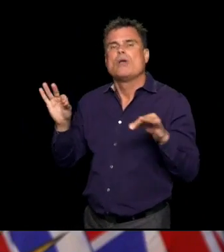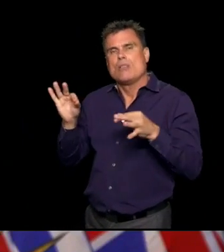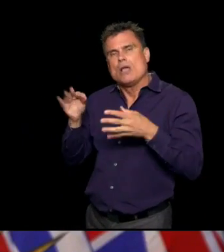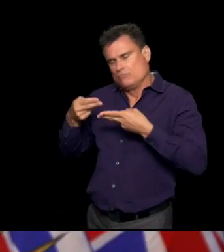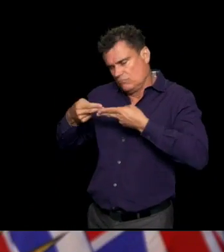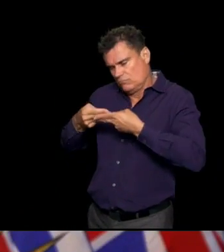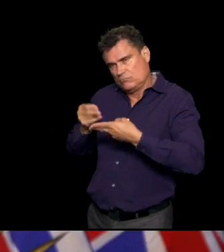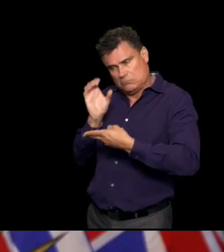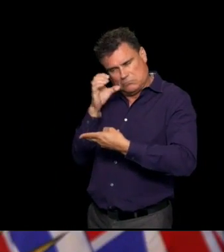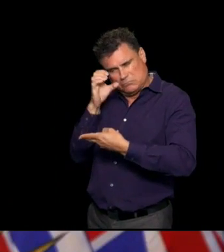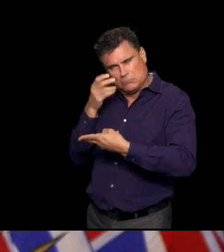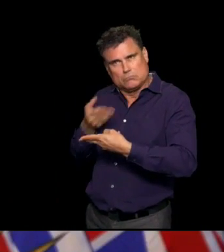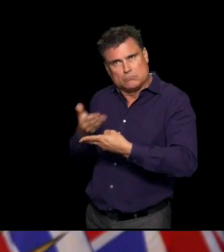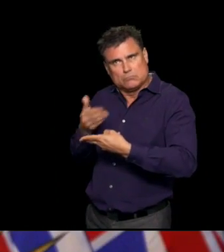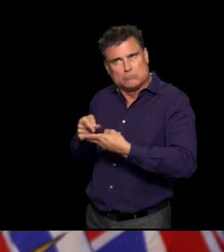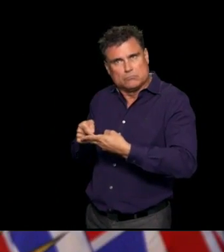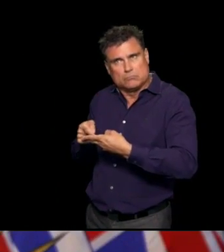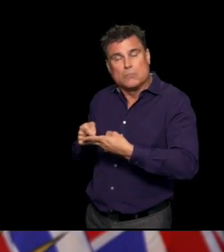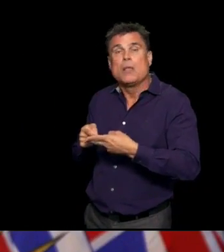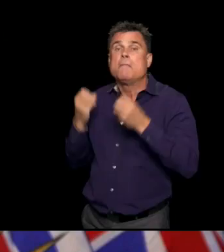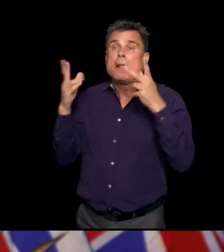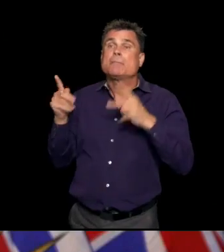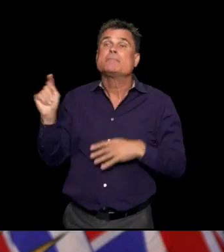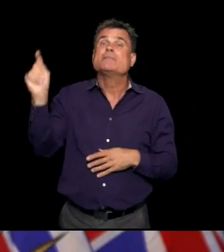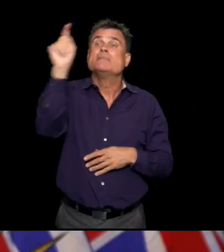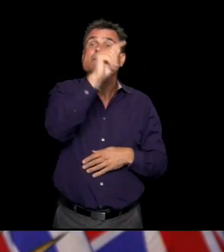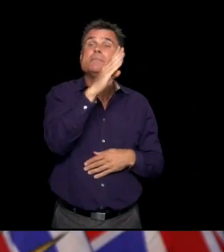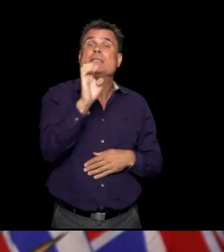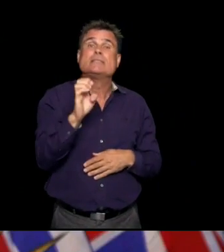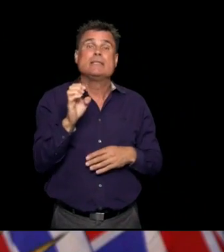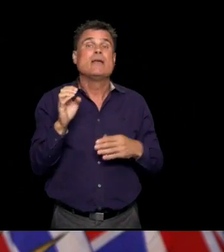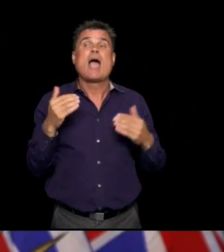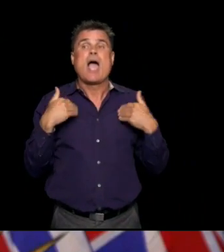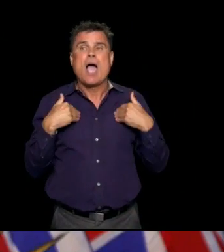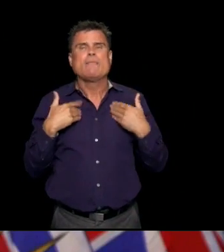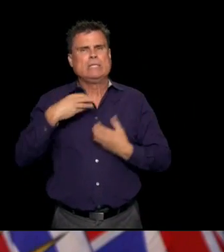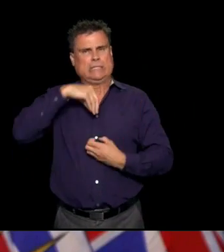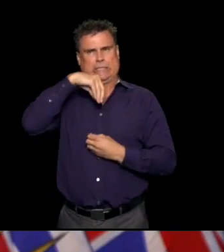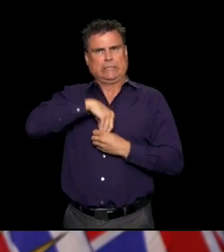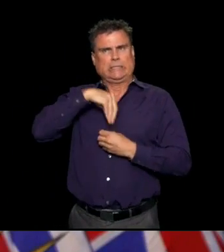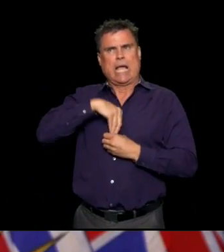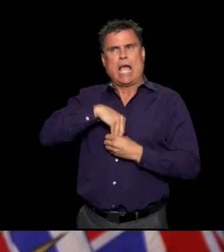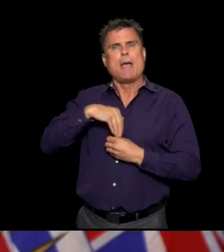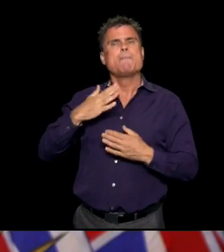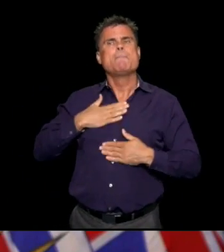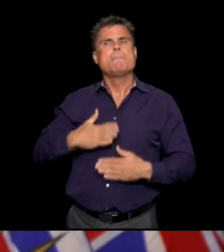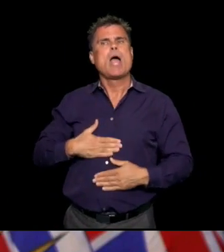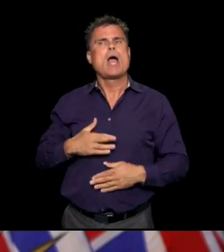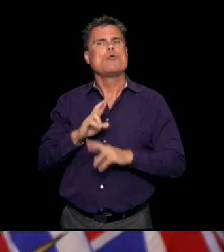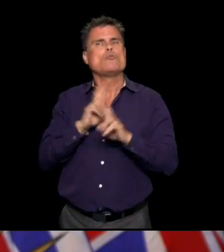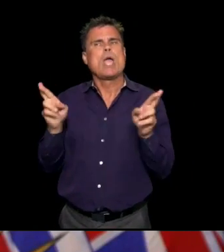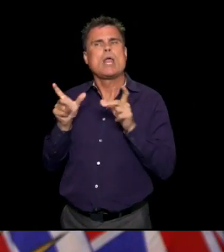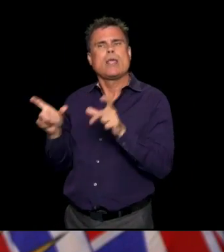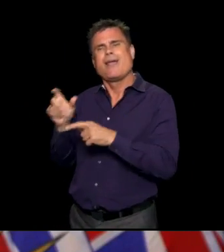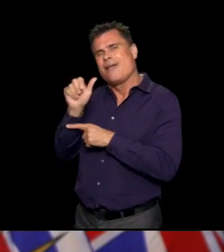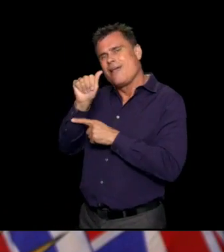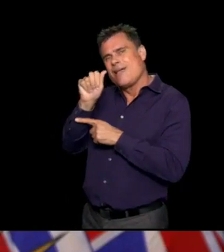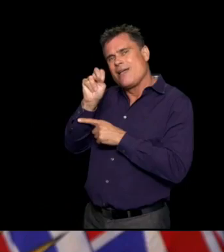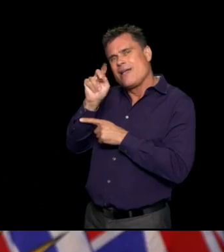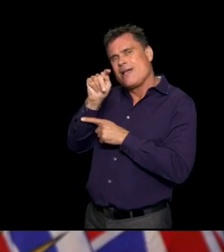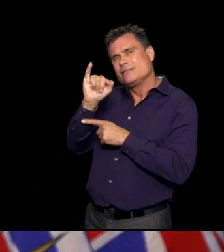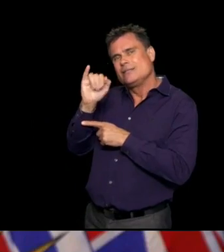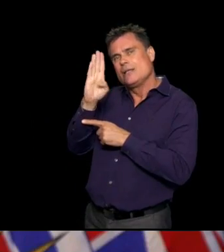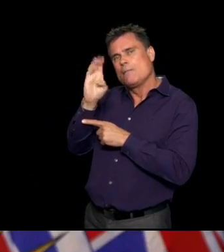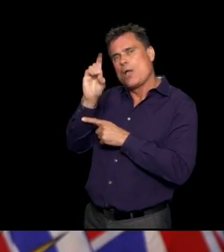show is that we have a very low level of immunity in the province, or at least people who have antibodies to COVID-19.